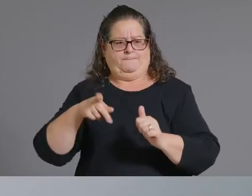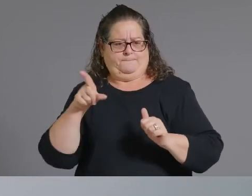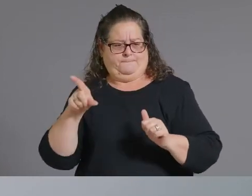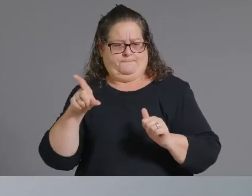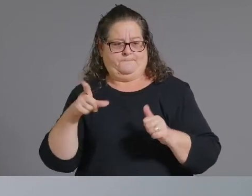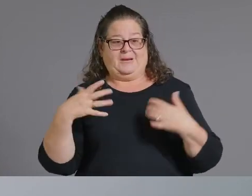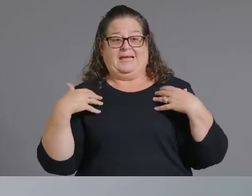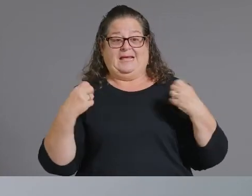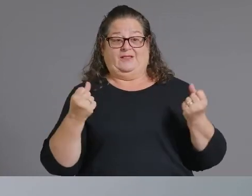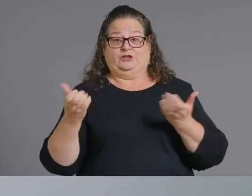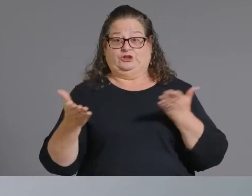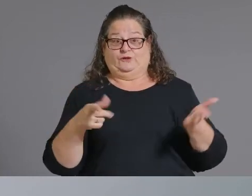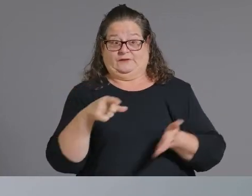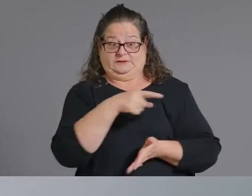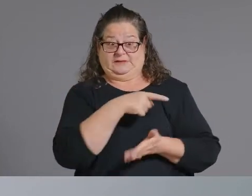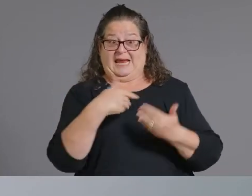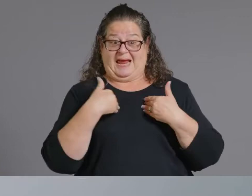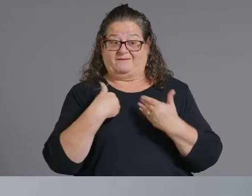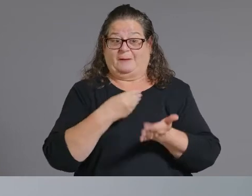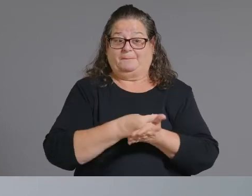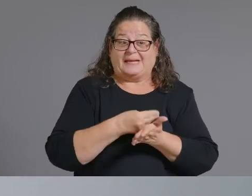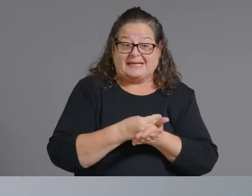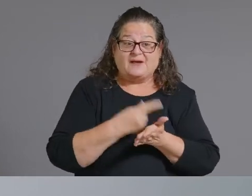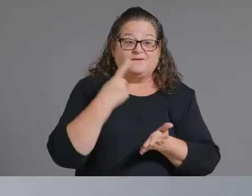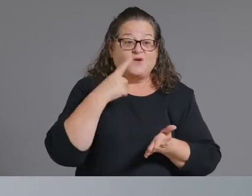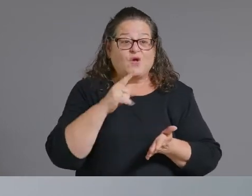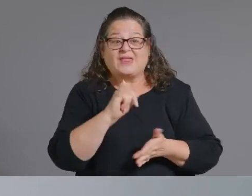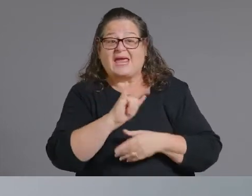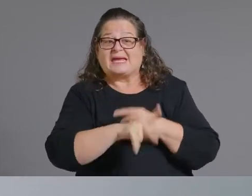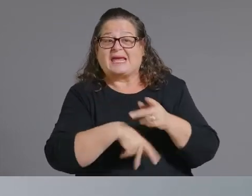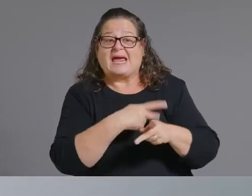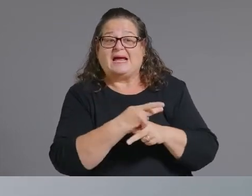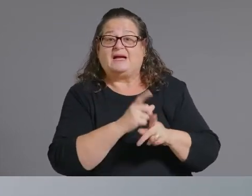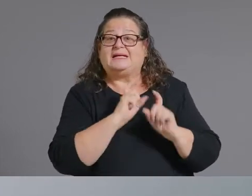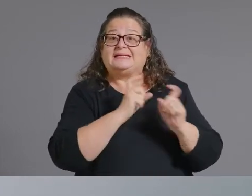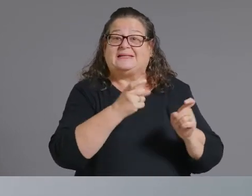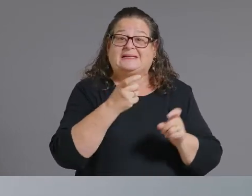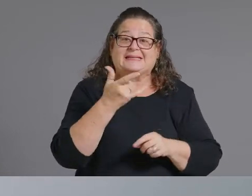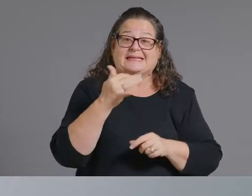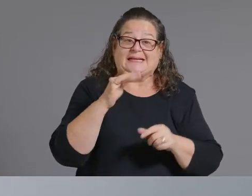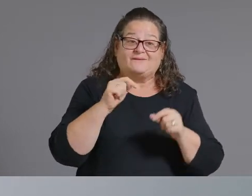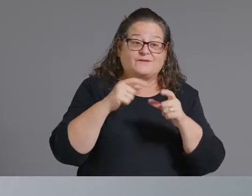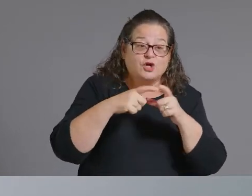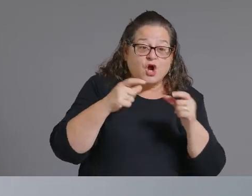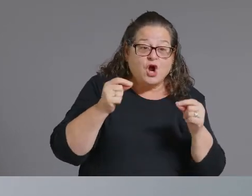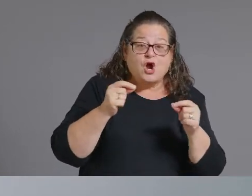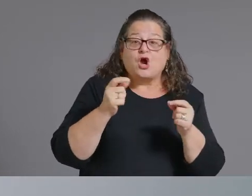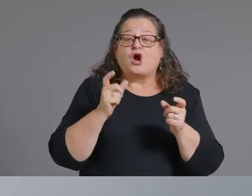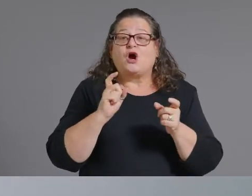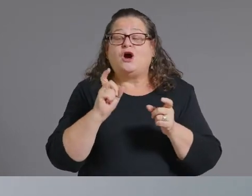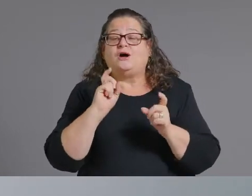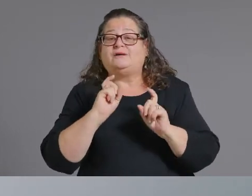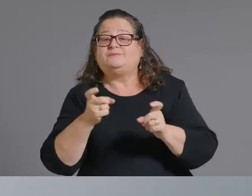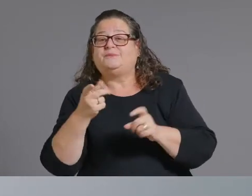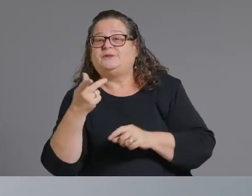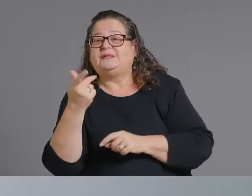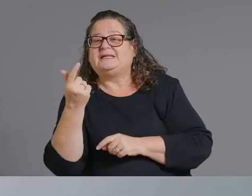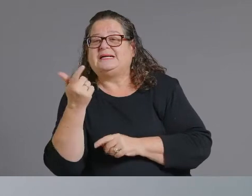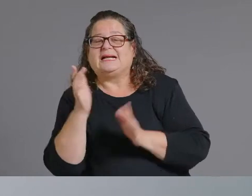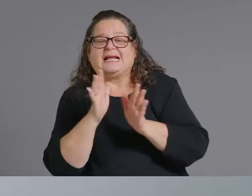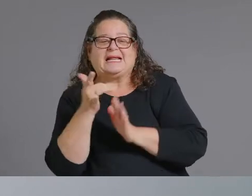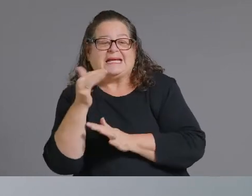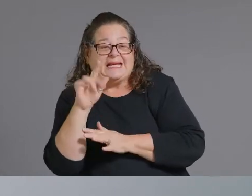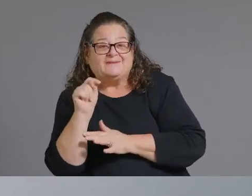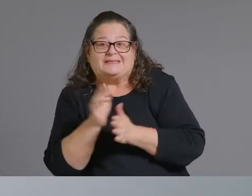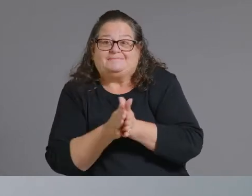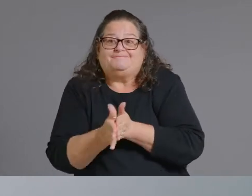for incentives now that the states are closing by the end of the month um could any funds be transferred over to pay for incentives and if not who would they